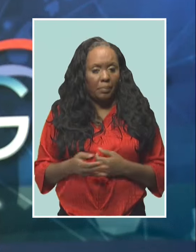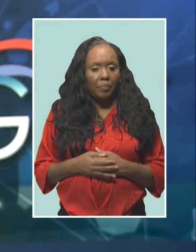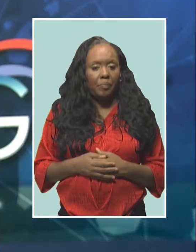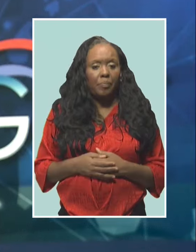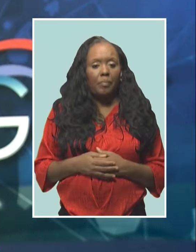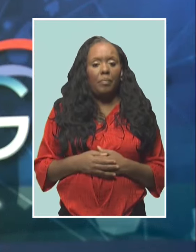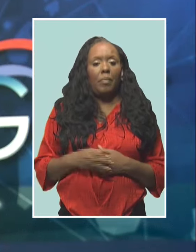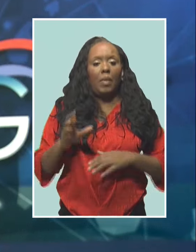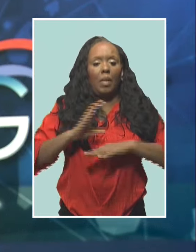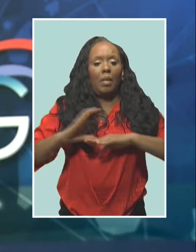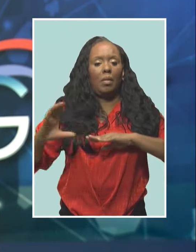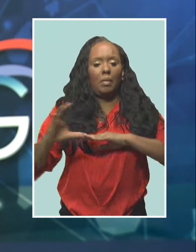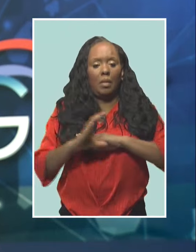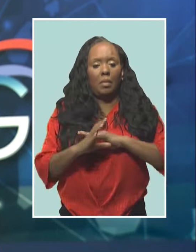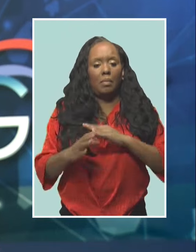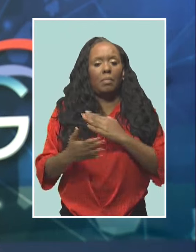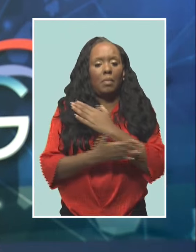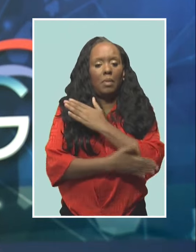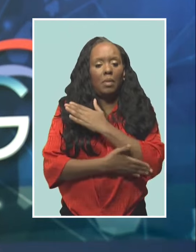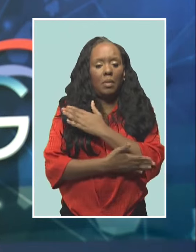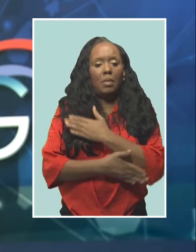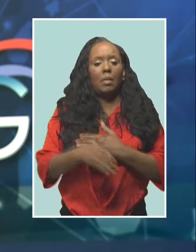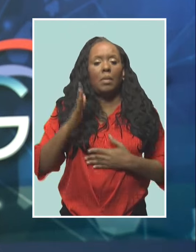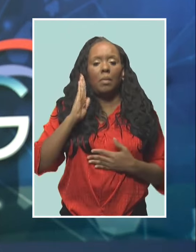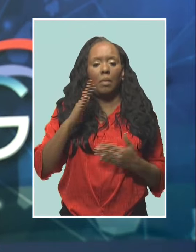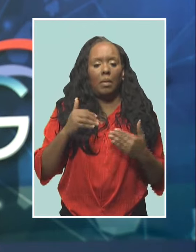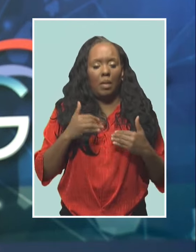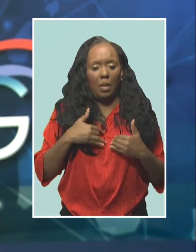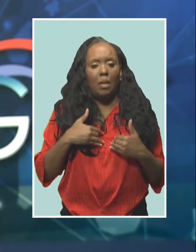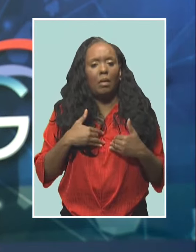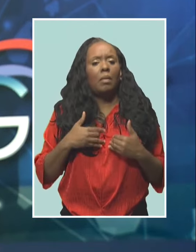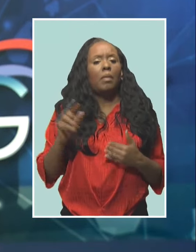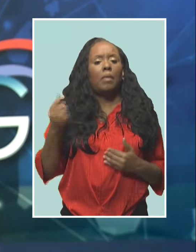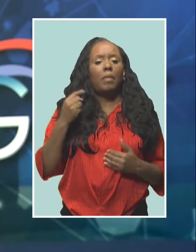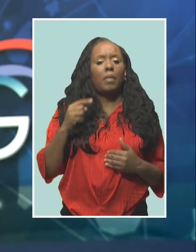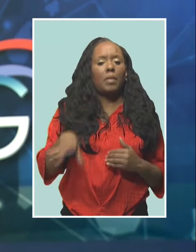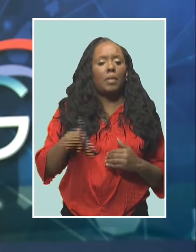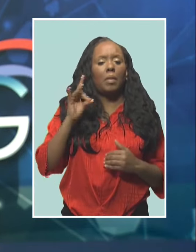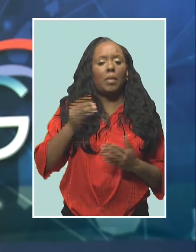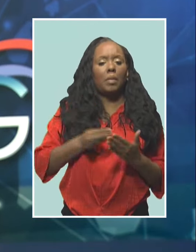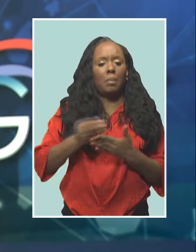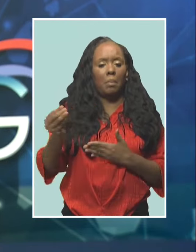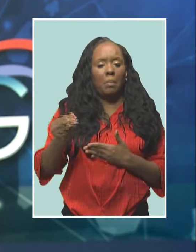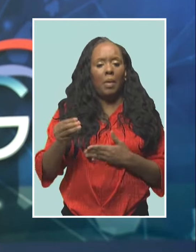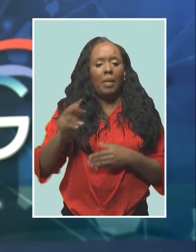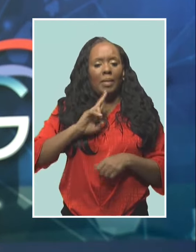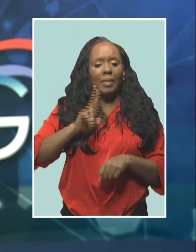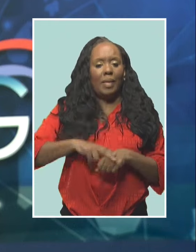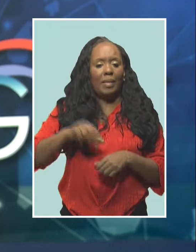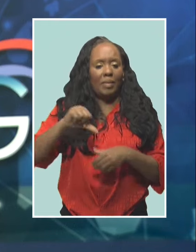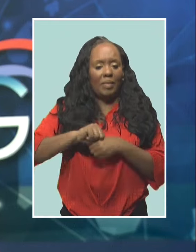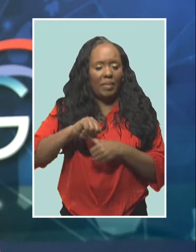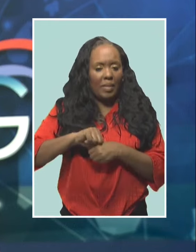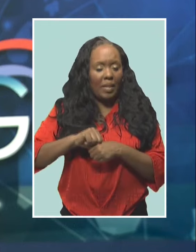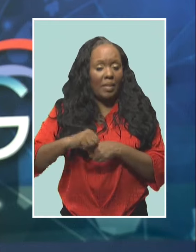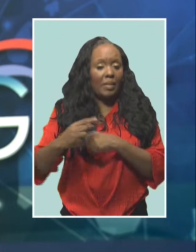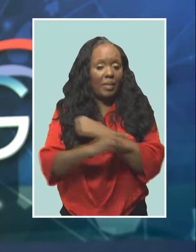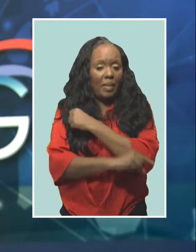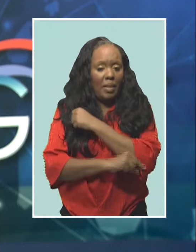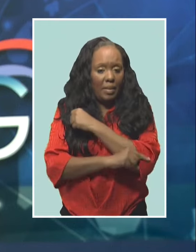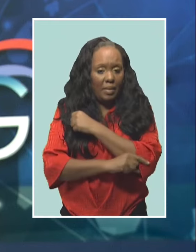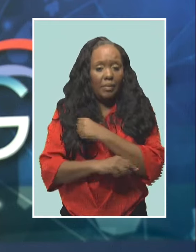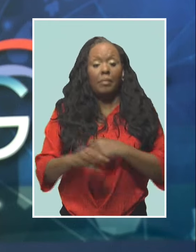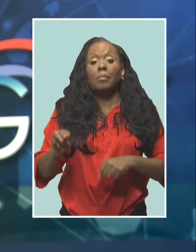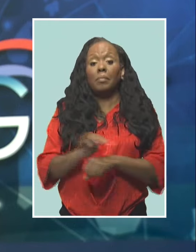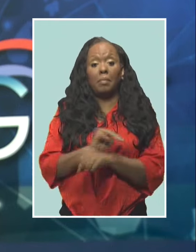CARICOM member states will be given first preference to purchase excess natural gas in Guyana once production exceeds demand. Minister of